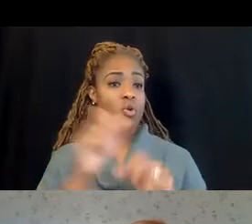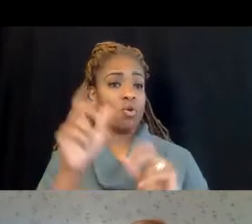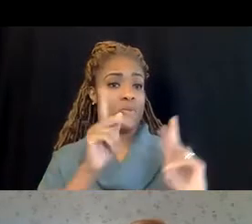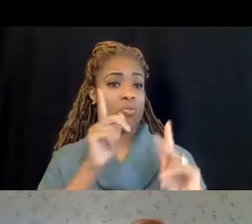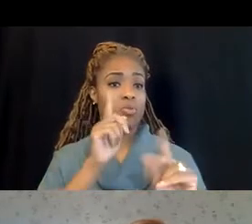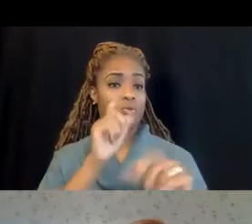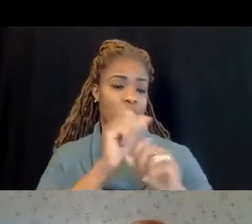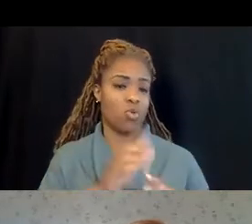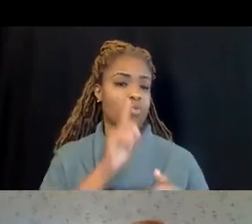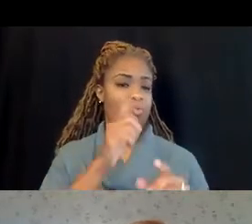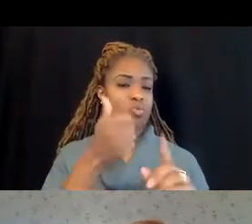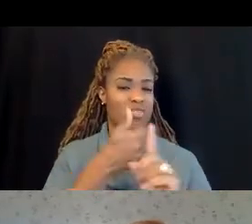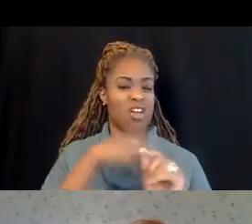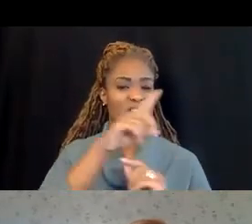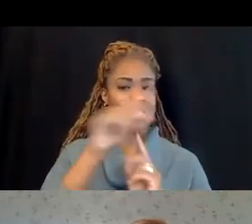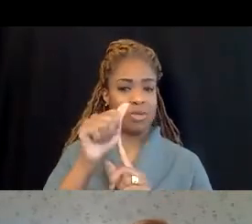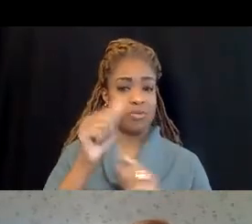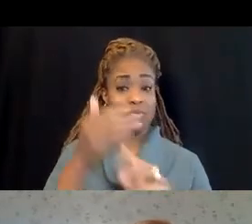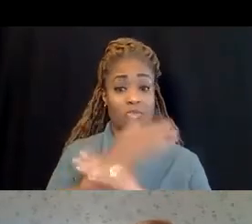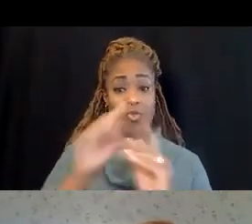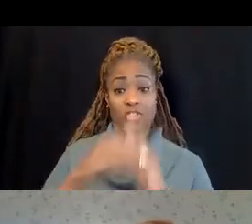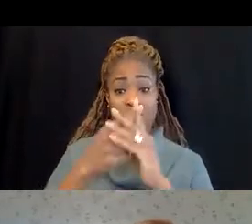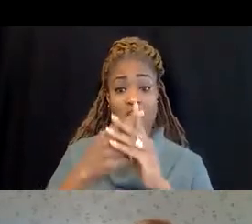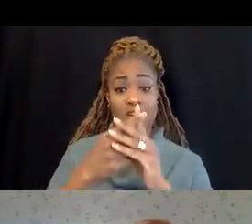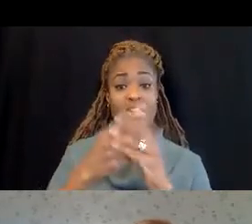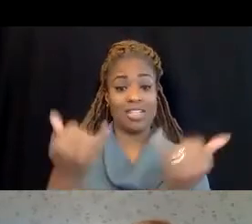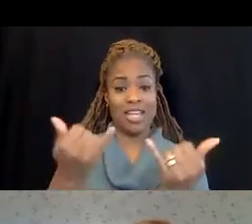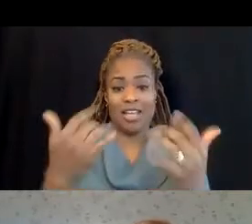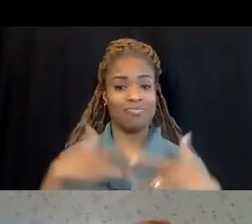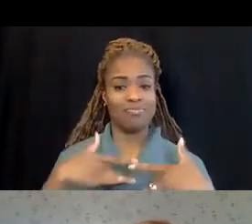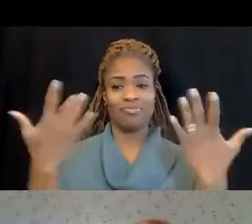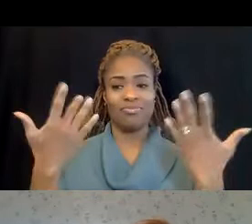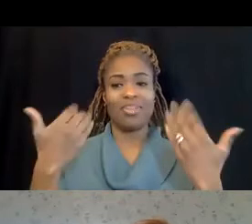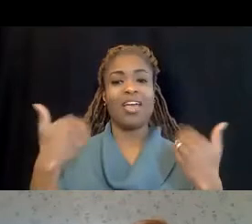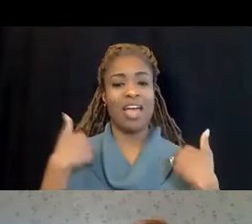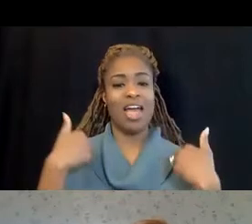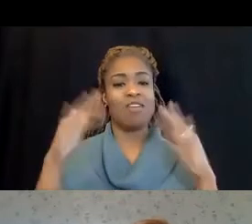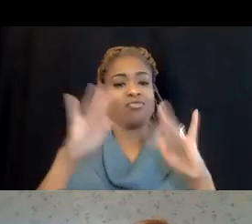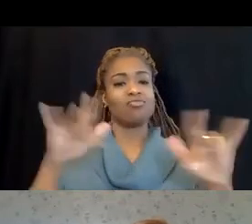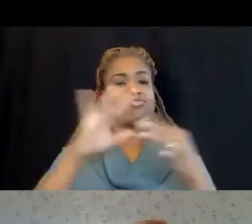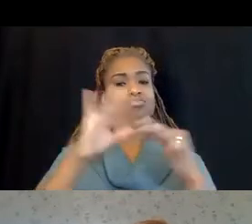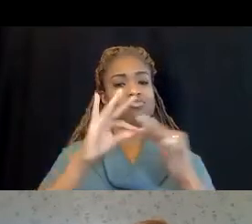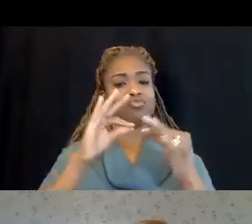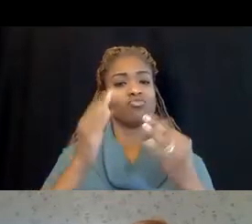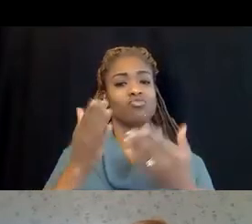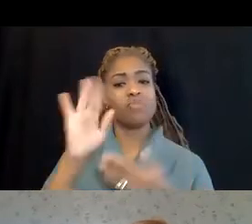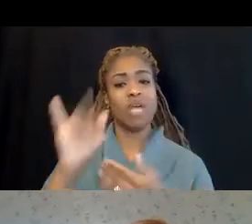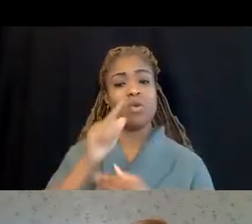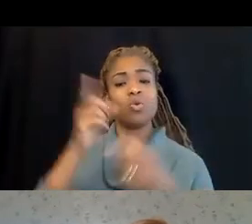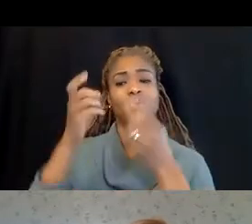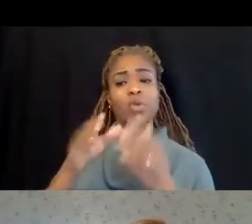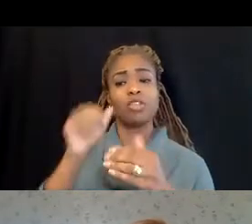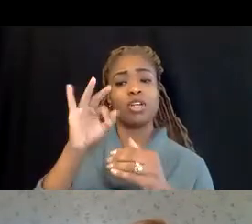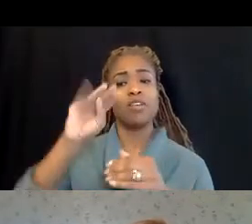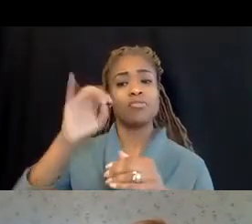Before we get started today, we are thrilled to have recorded statement offered by the Acting Director of the